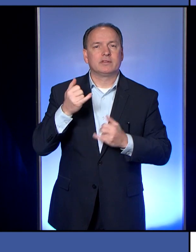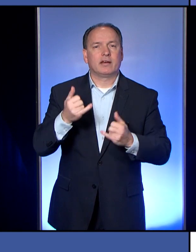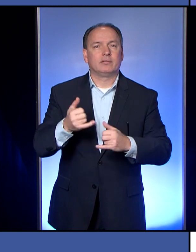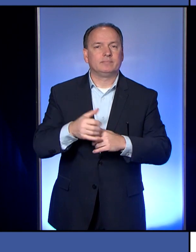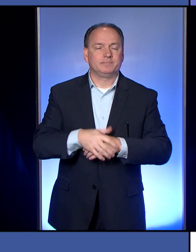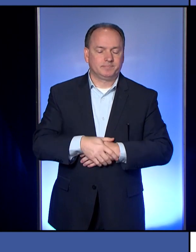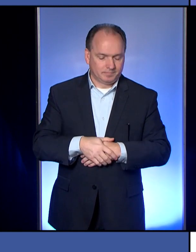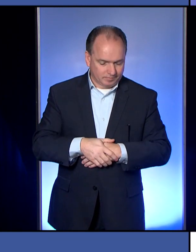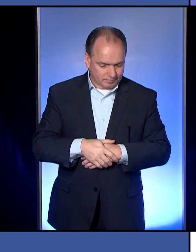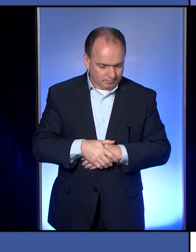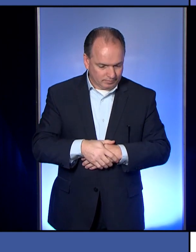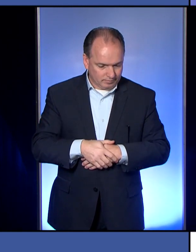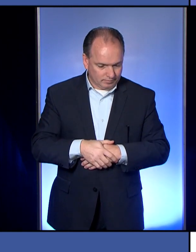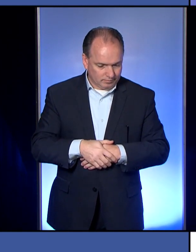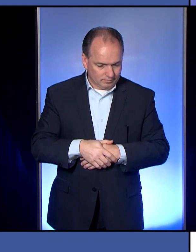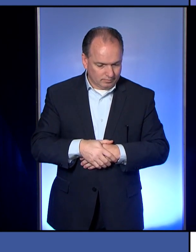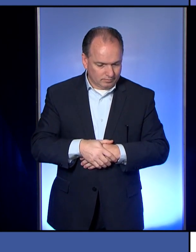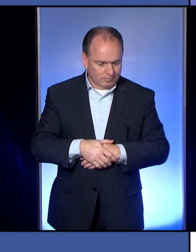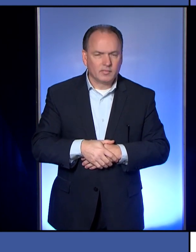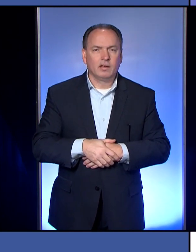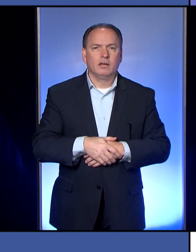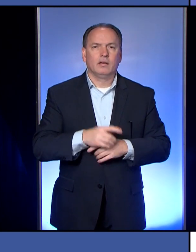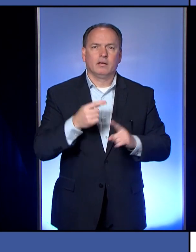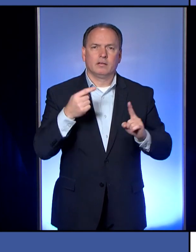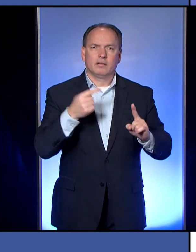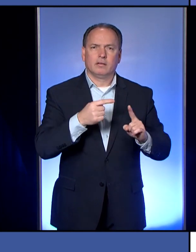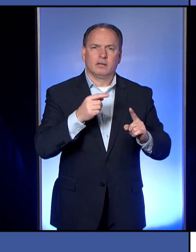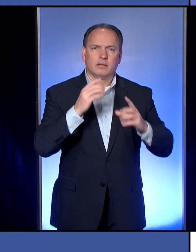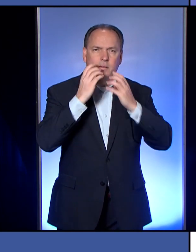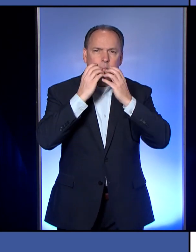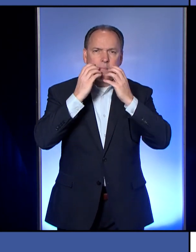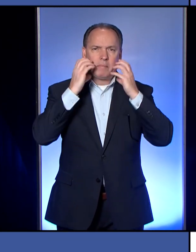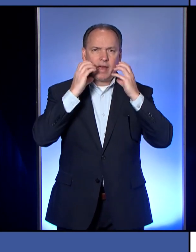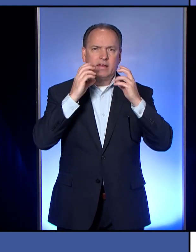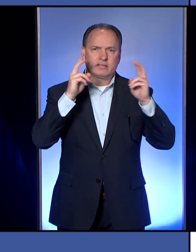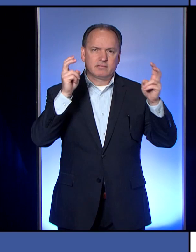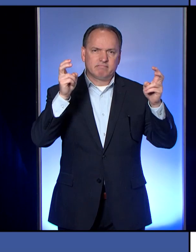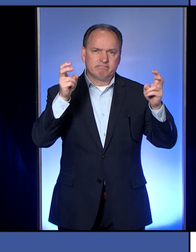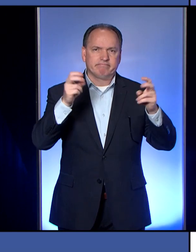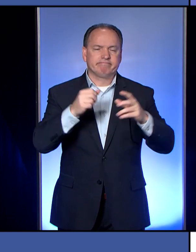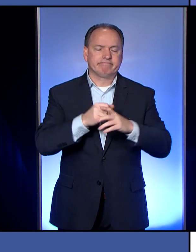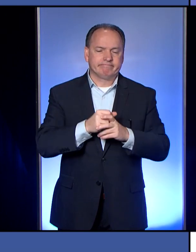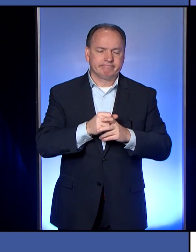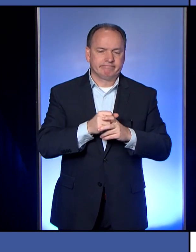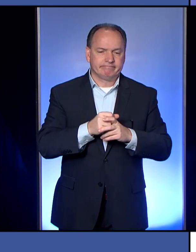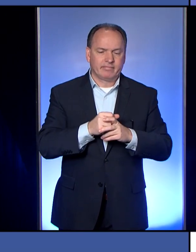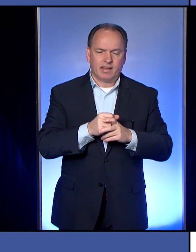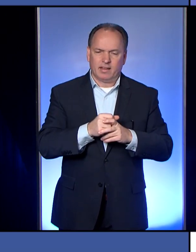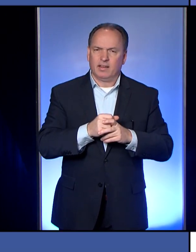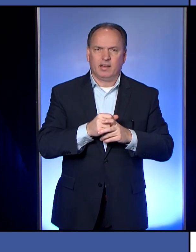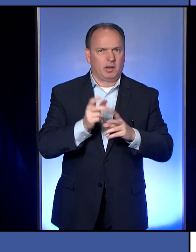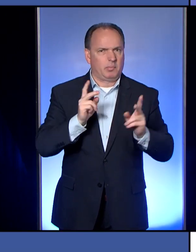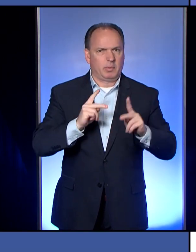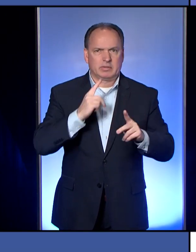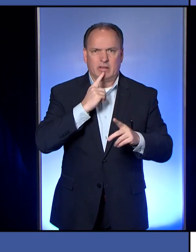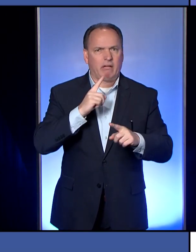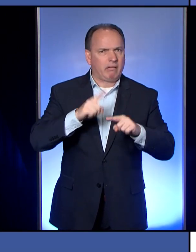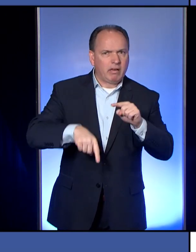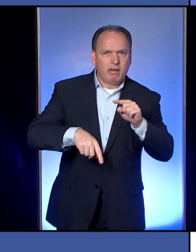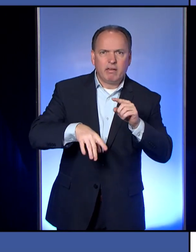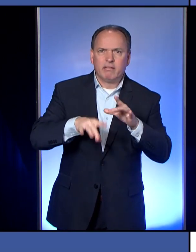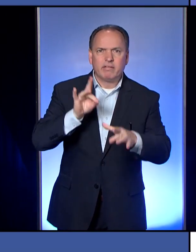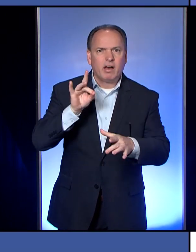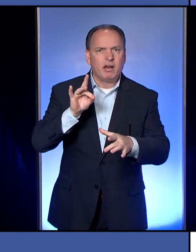Hi, question for you regarding masks. I talked with a couple of callers today who said it's nearly impossible to find any masks out there to